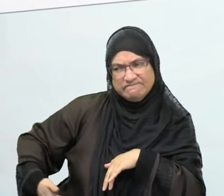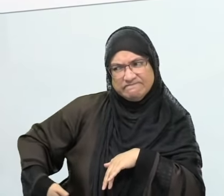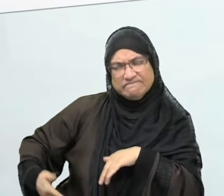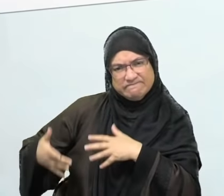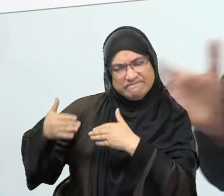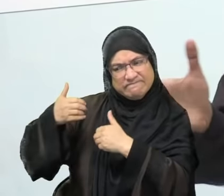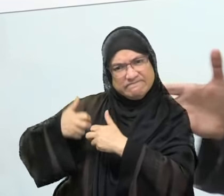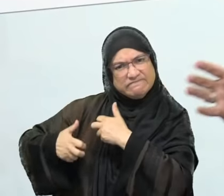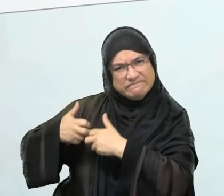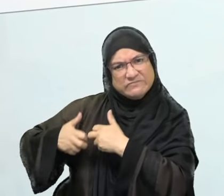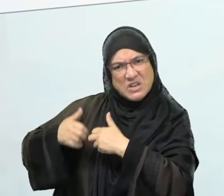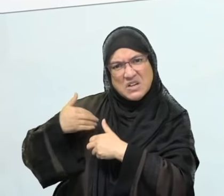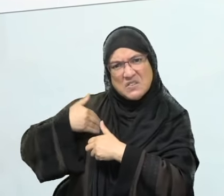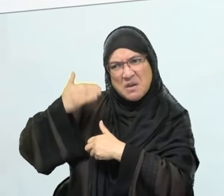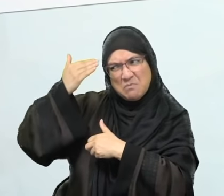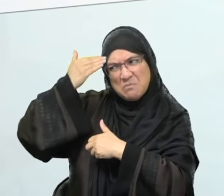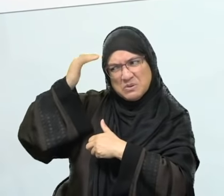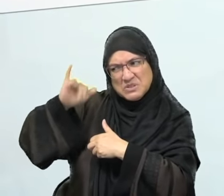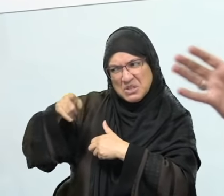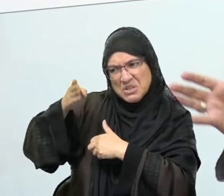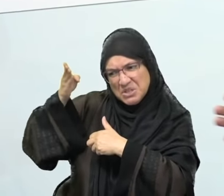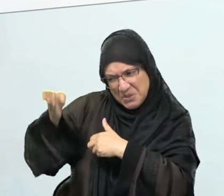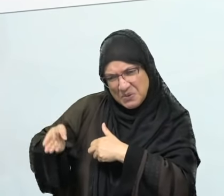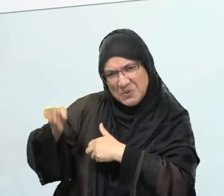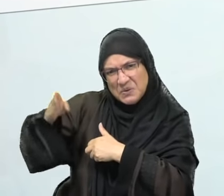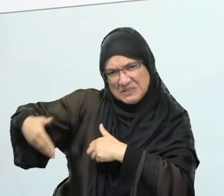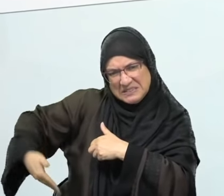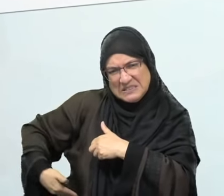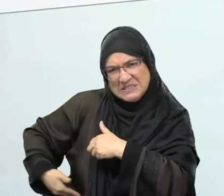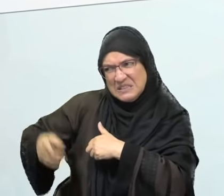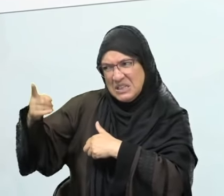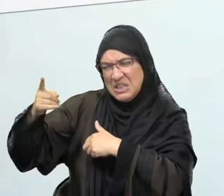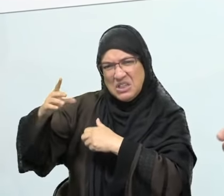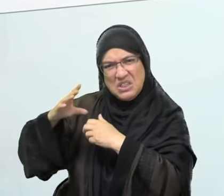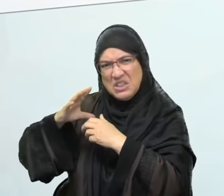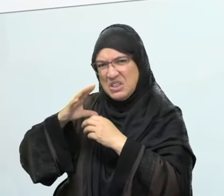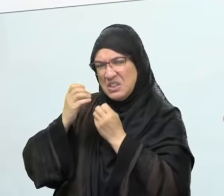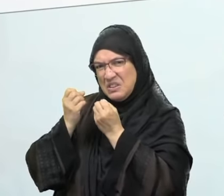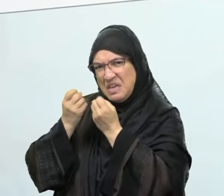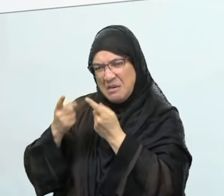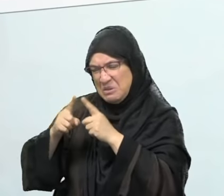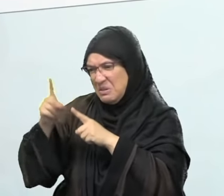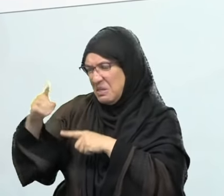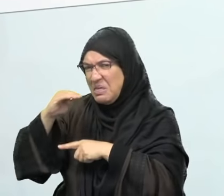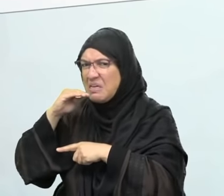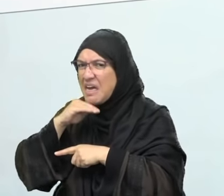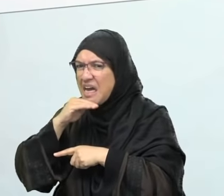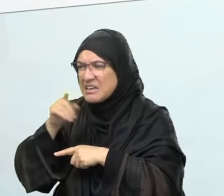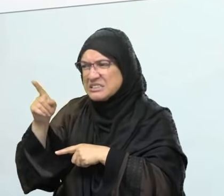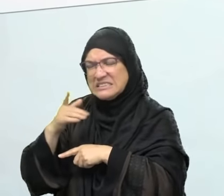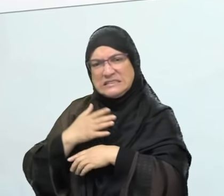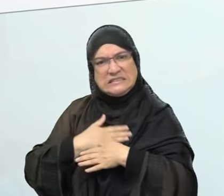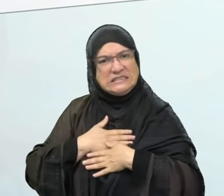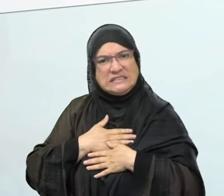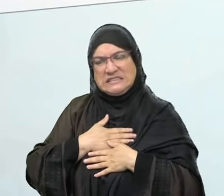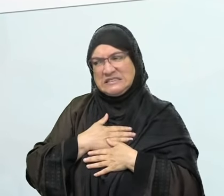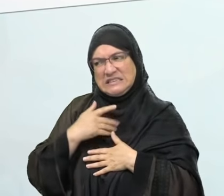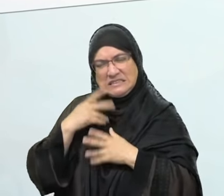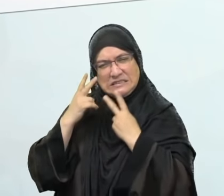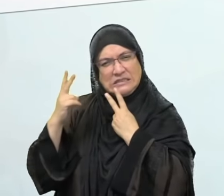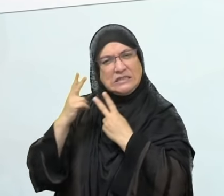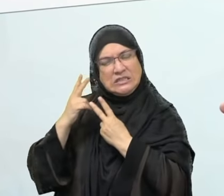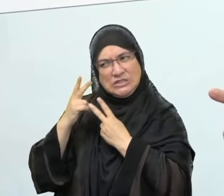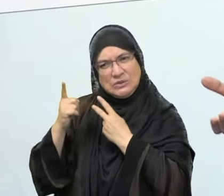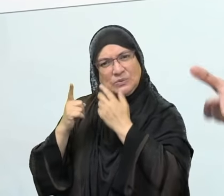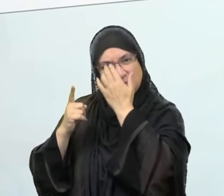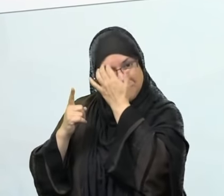not always challenge it there. Sometimes the Prophet sallallahu alayhi knew. I mean, he had hypocrites around him sallallahu alayhi wa sallam in